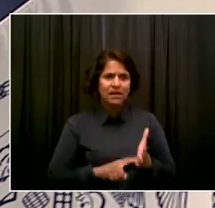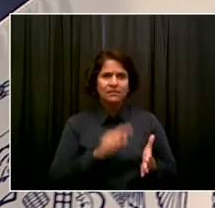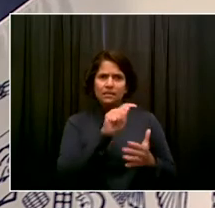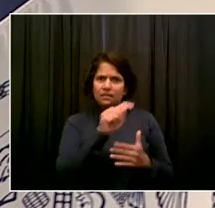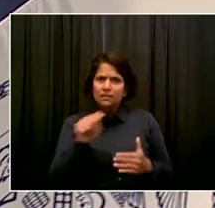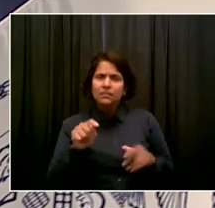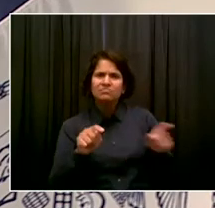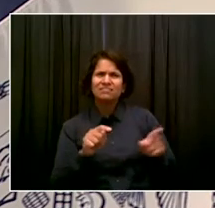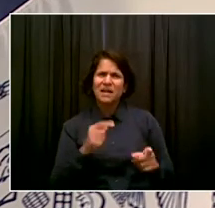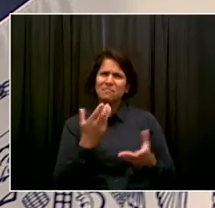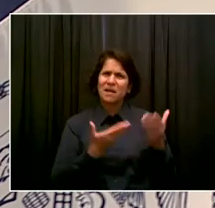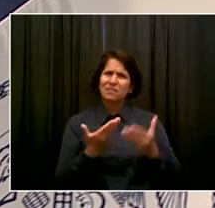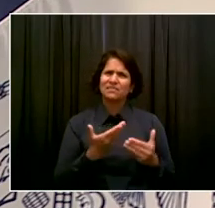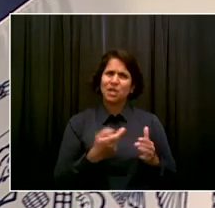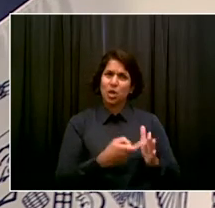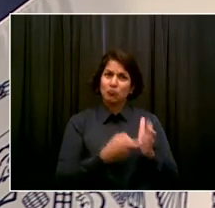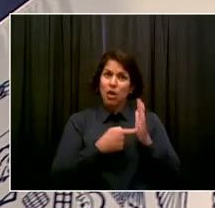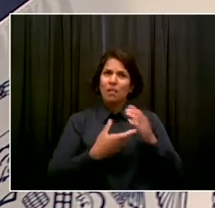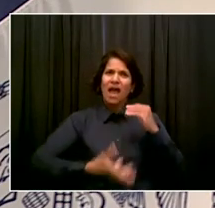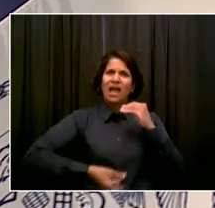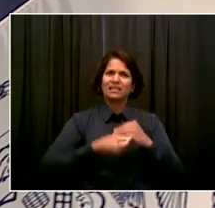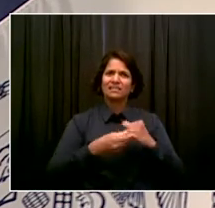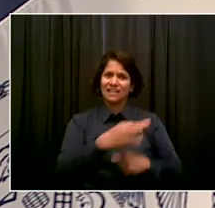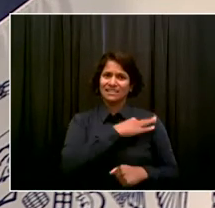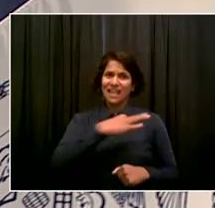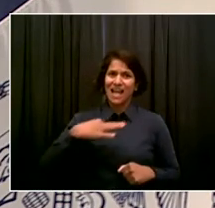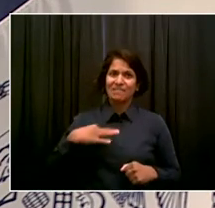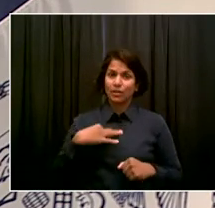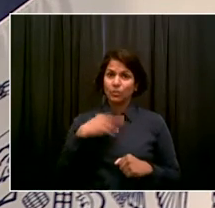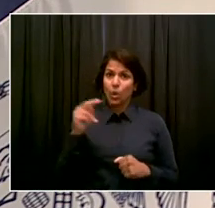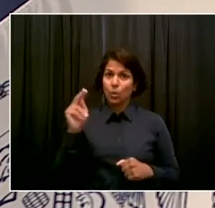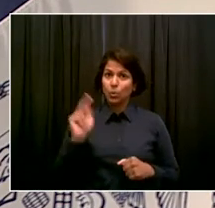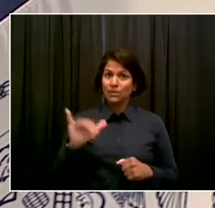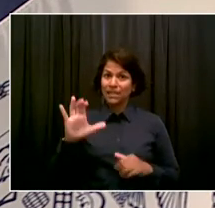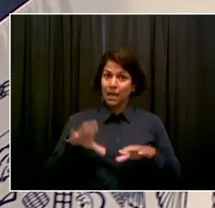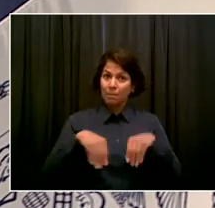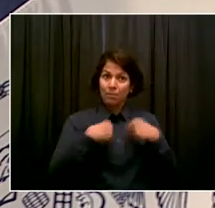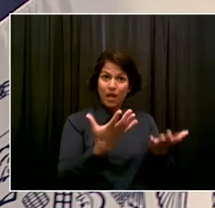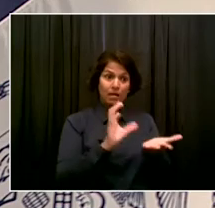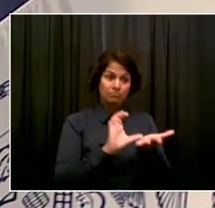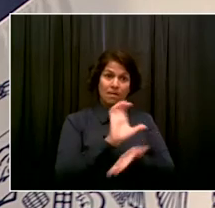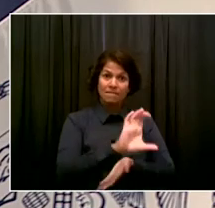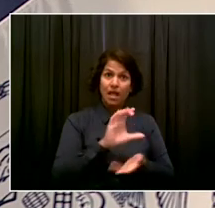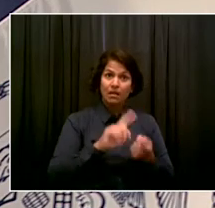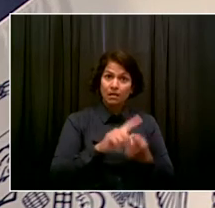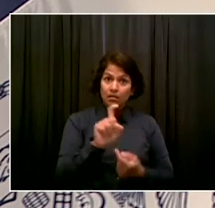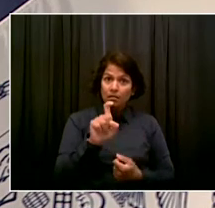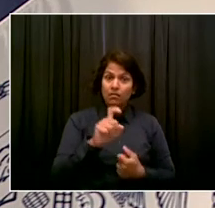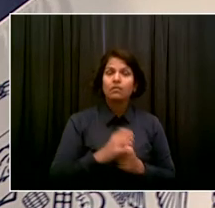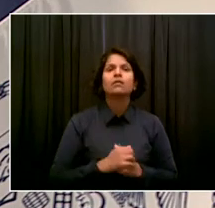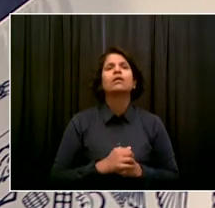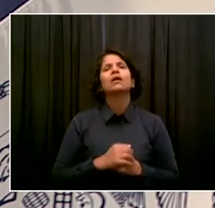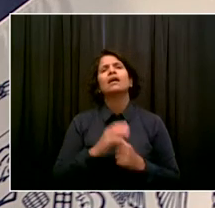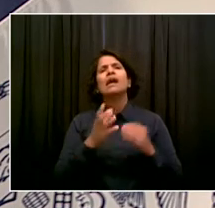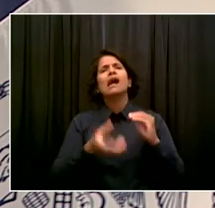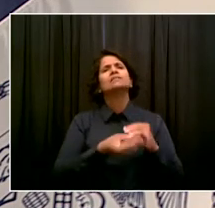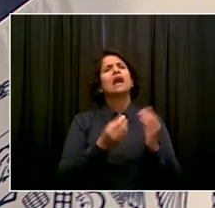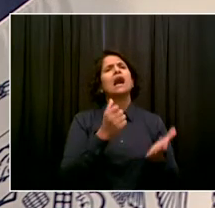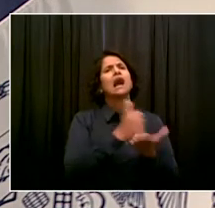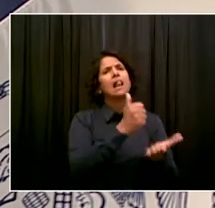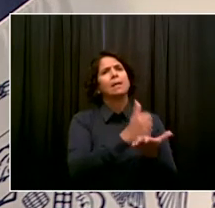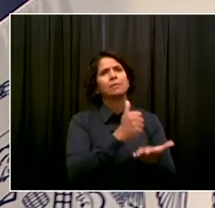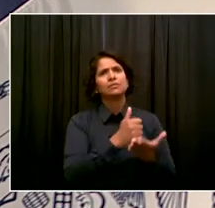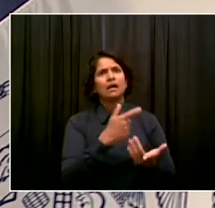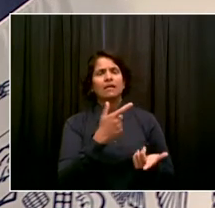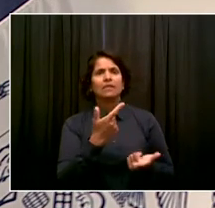be a funding model available to kind of give businesses, you know, some extra help financially to be able to deal with this. Is this